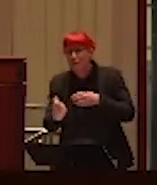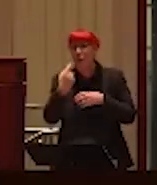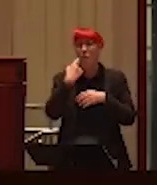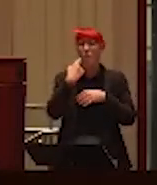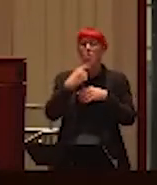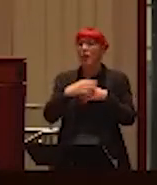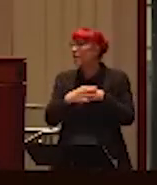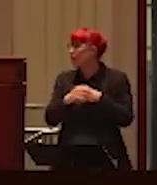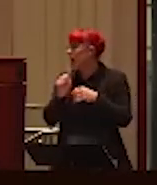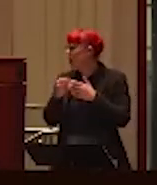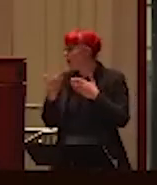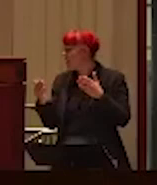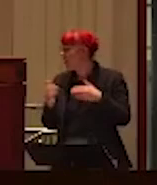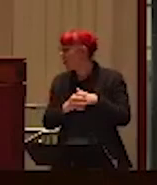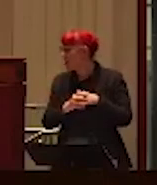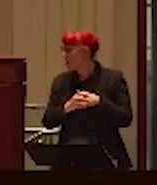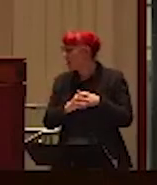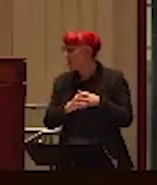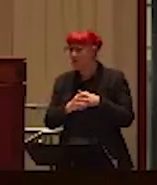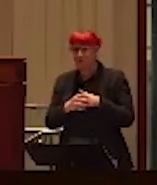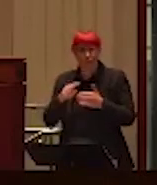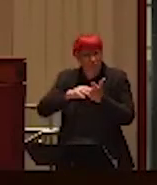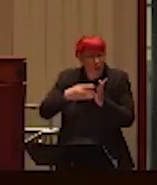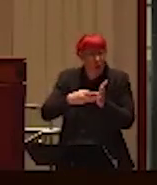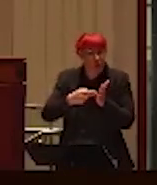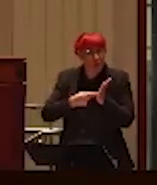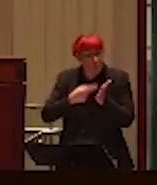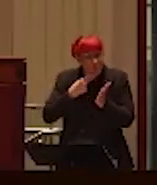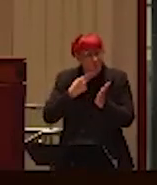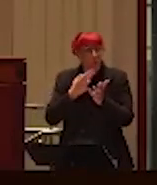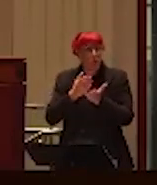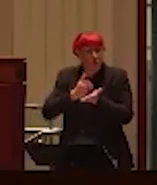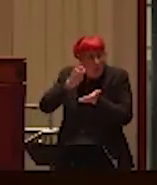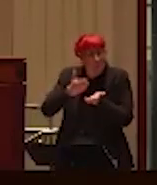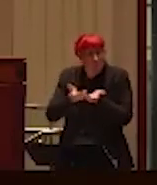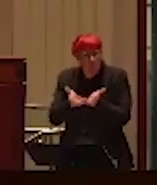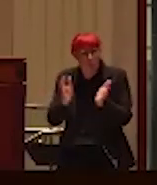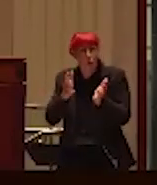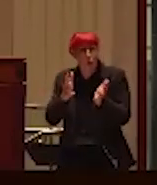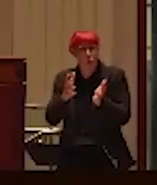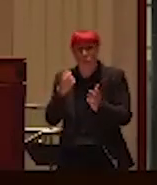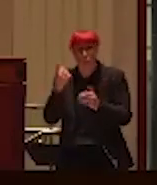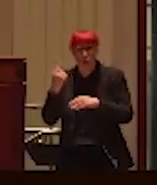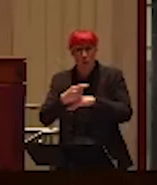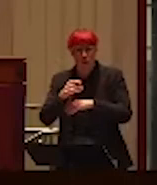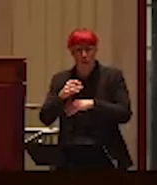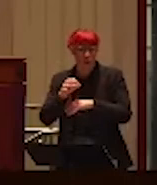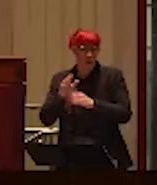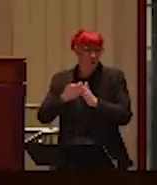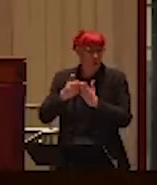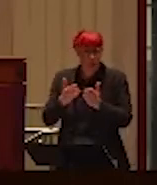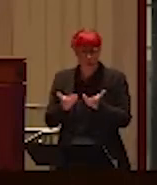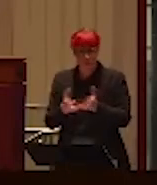things and, and, you know, utensils and glasses and bowls and, and a firing pan one day, et cetera. And then,